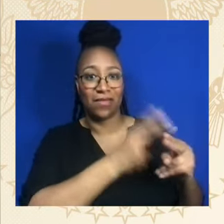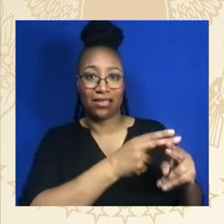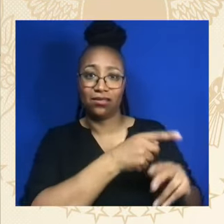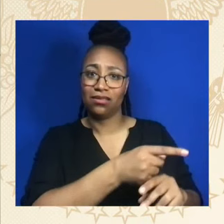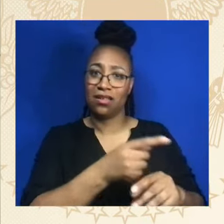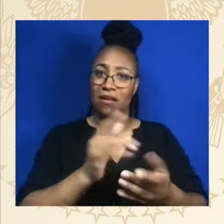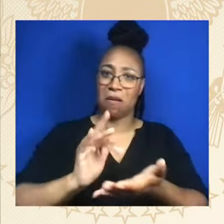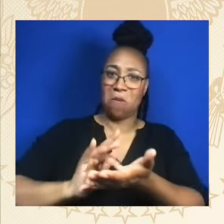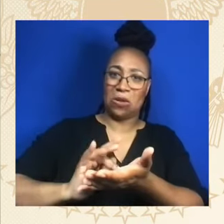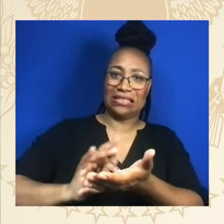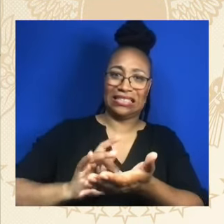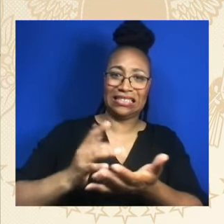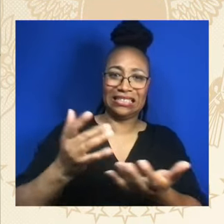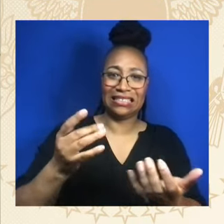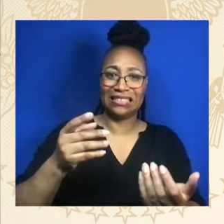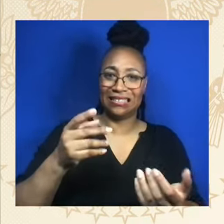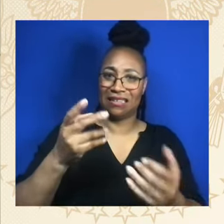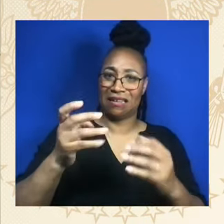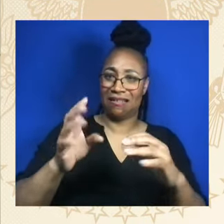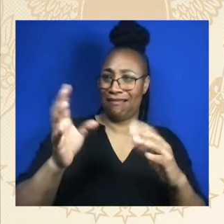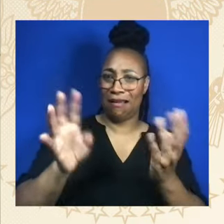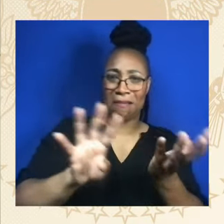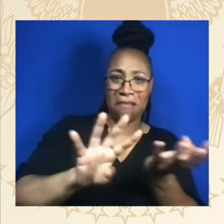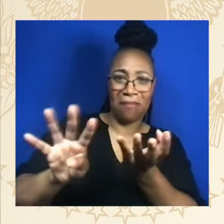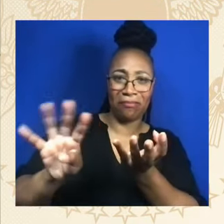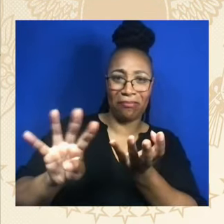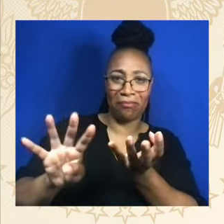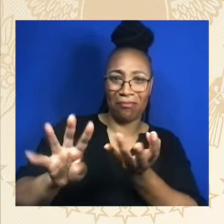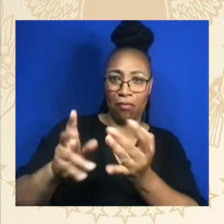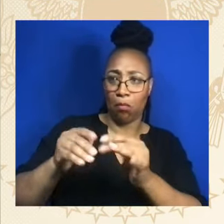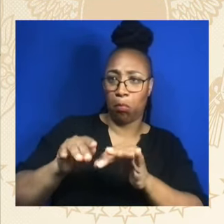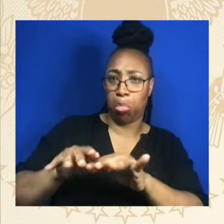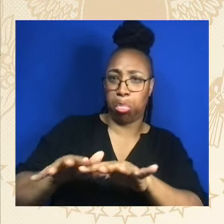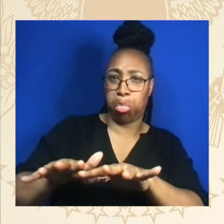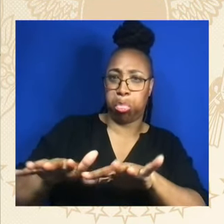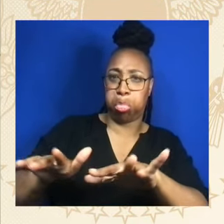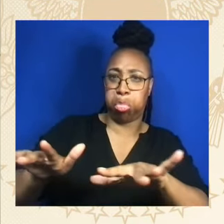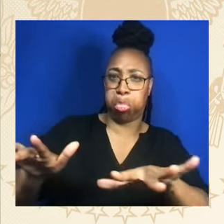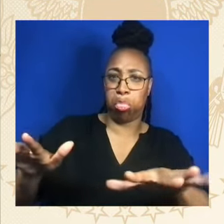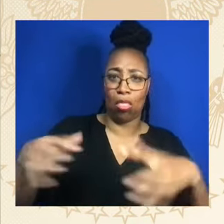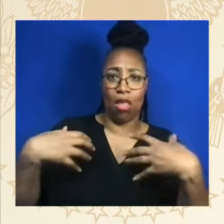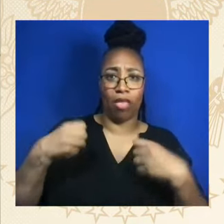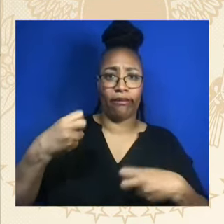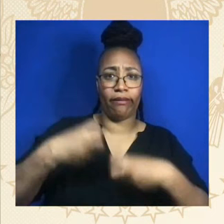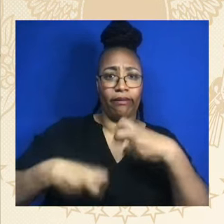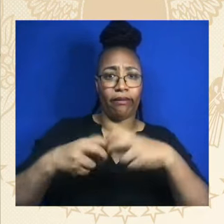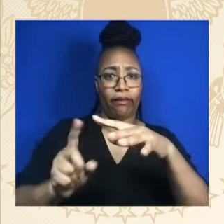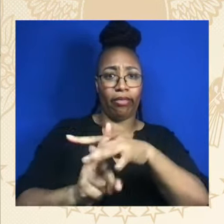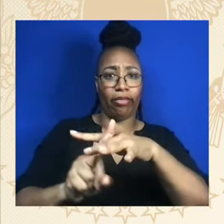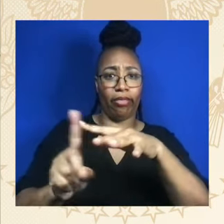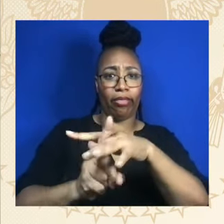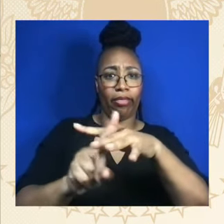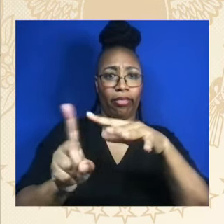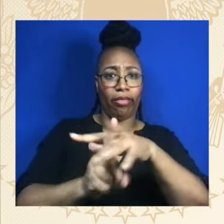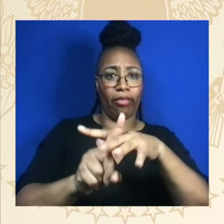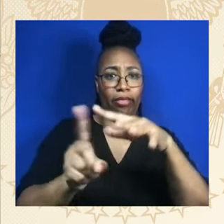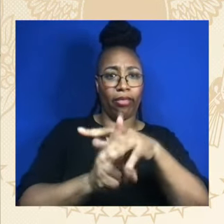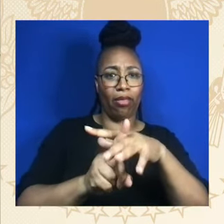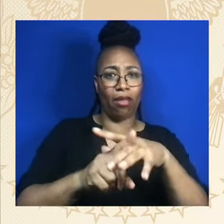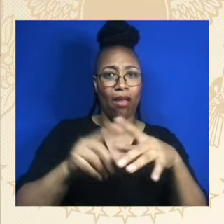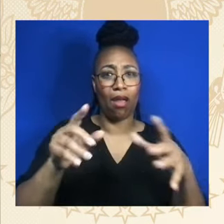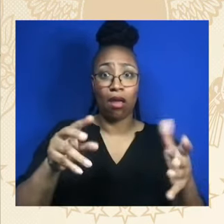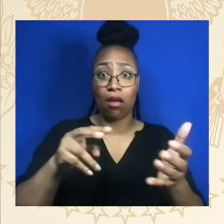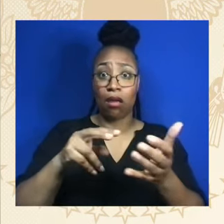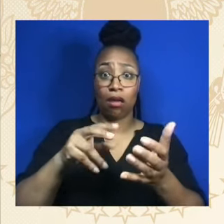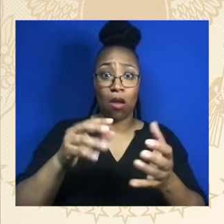,000 schools and nurseries that have these lead pipes in them. We can turn on a faucet at home and drink clean water. We're delivering affordable